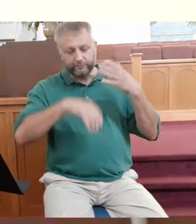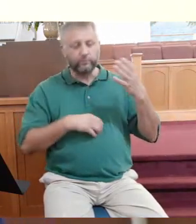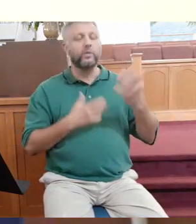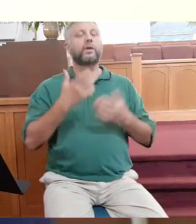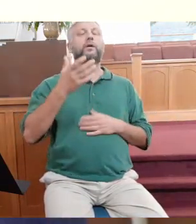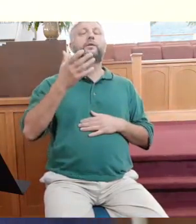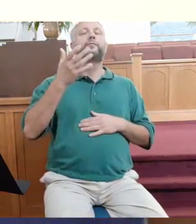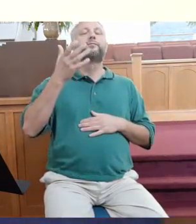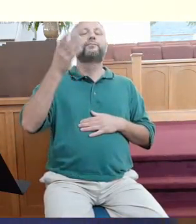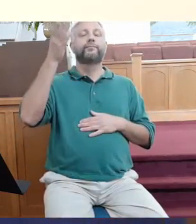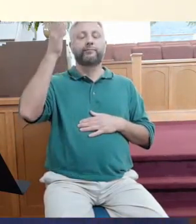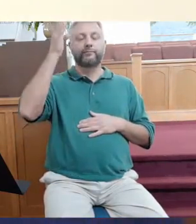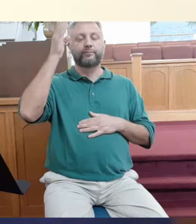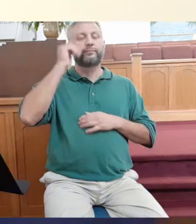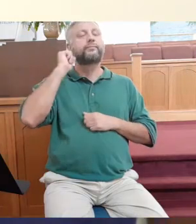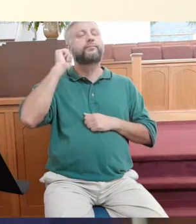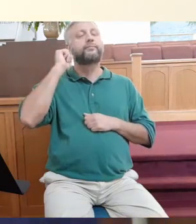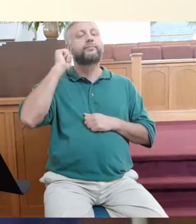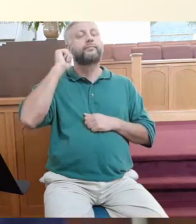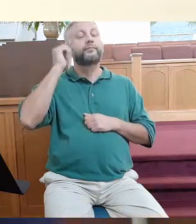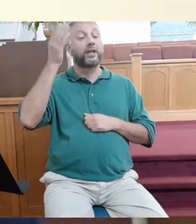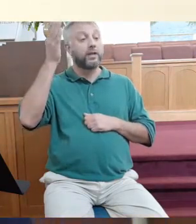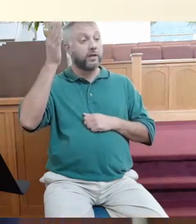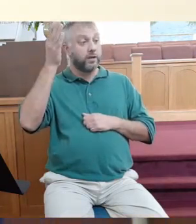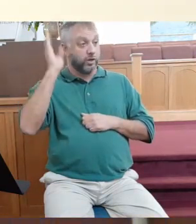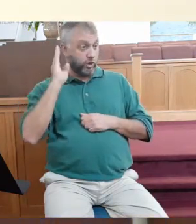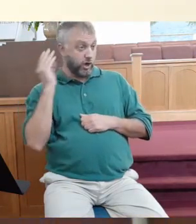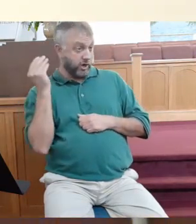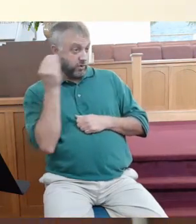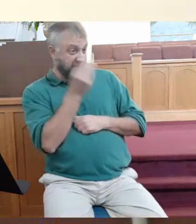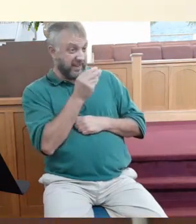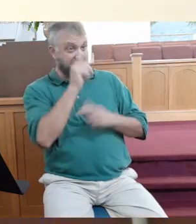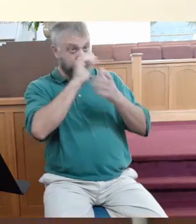has a tendency of giving believers more than they deserve.